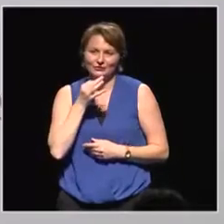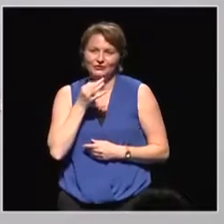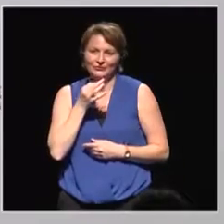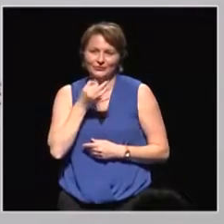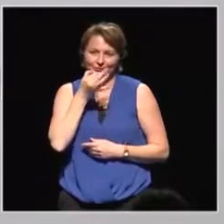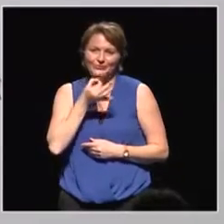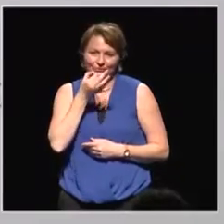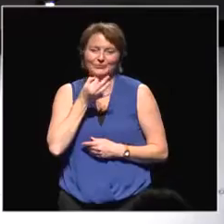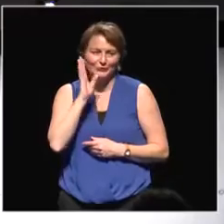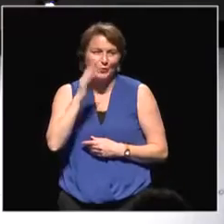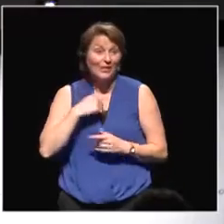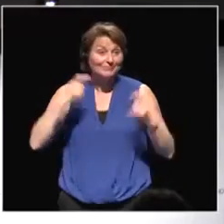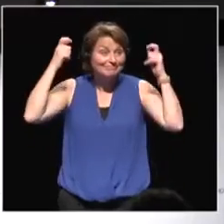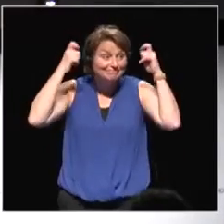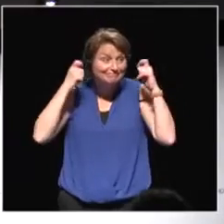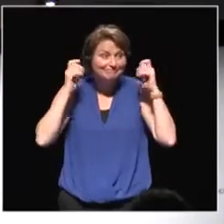it's the moment.